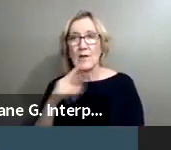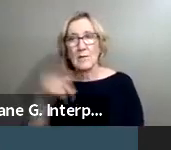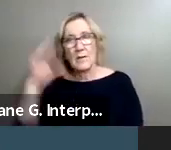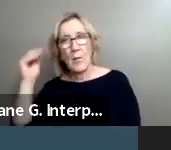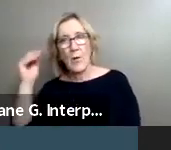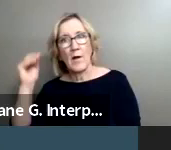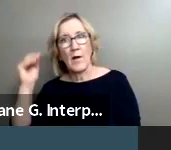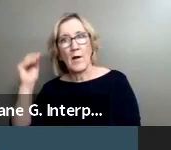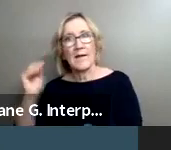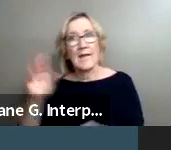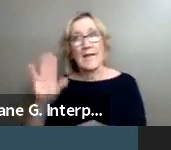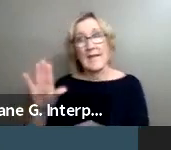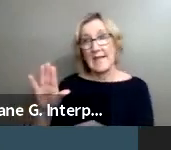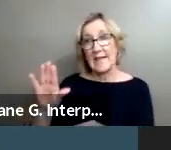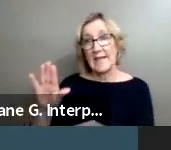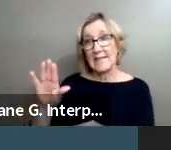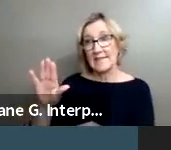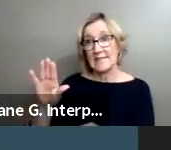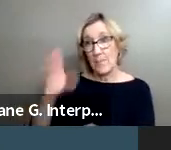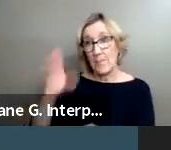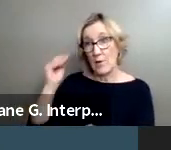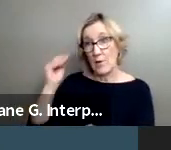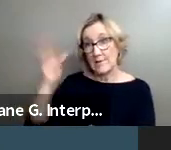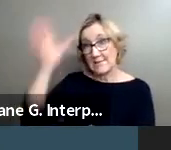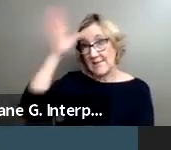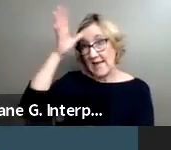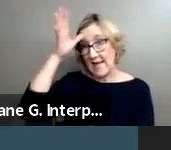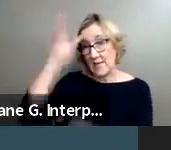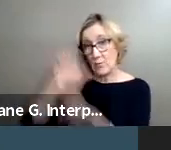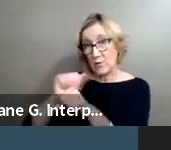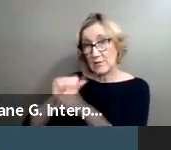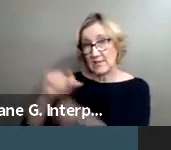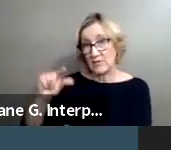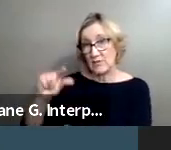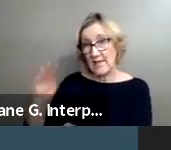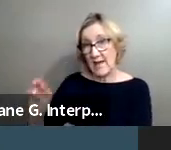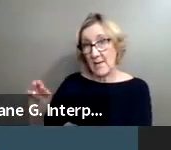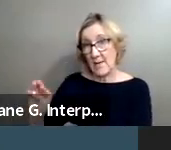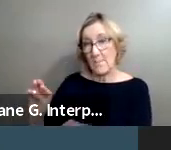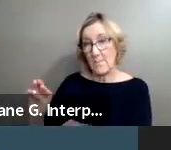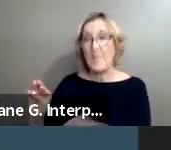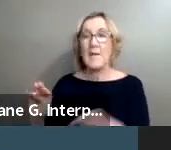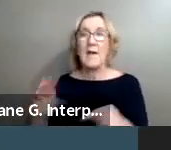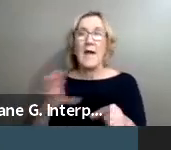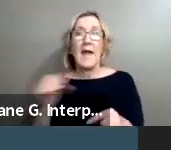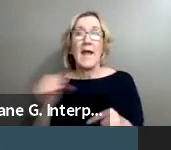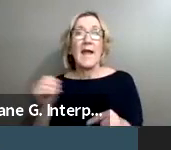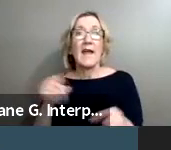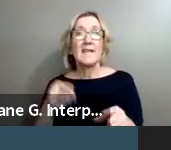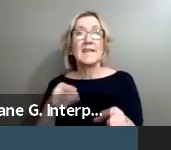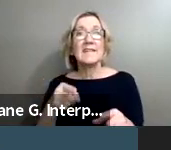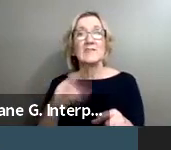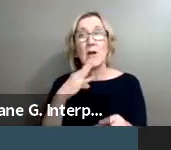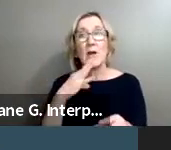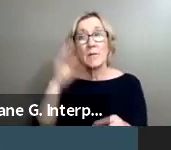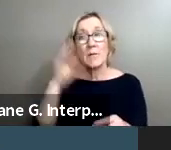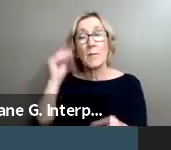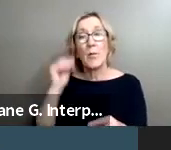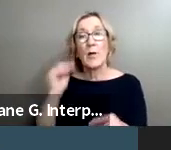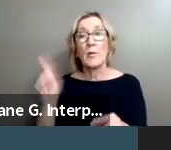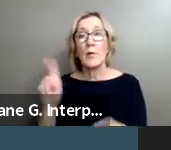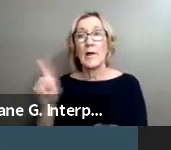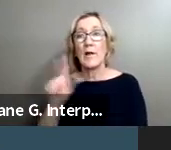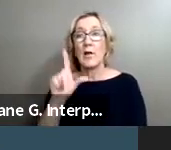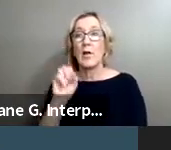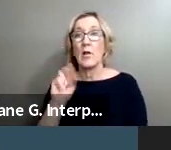works at GM. And C.S. is talking to him at a shop class at Longfellow Junior High School. So, it's really